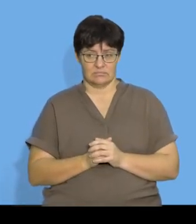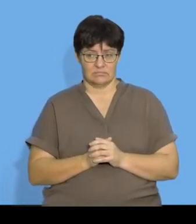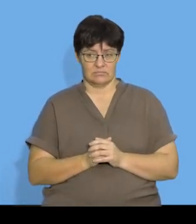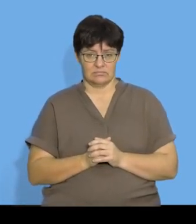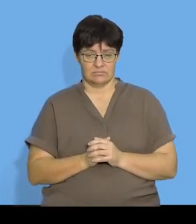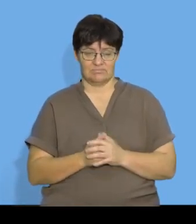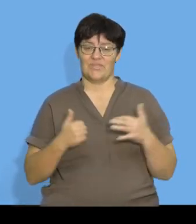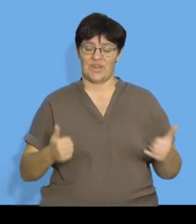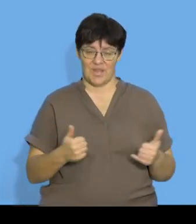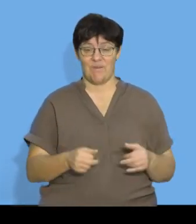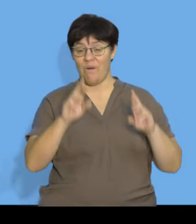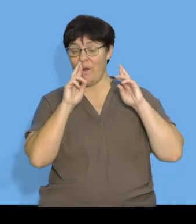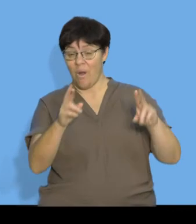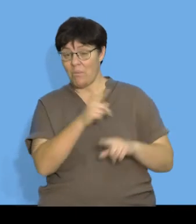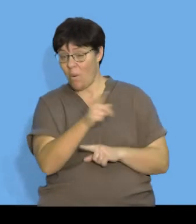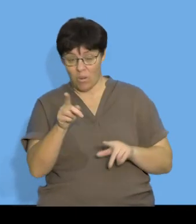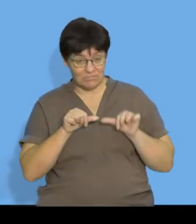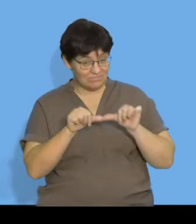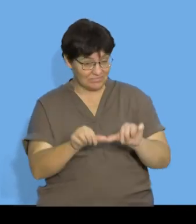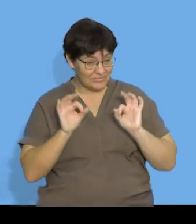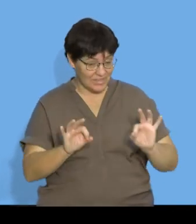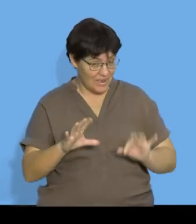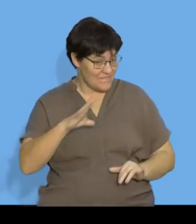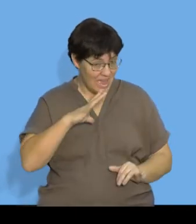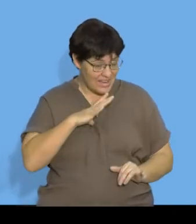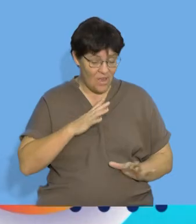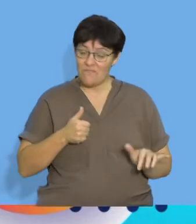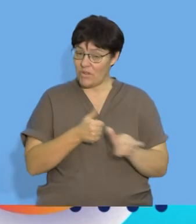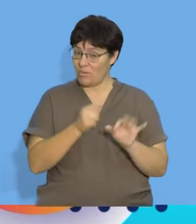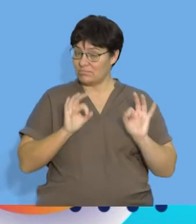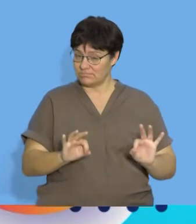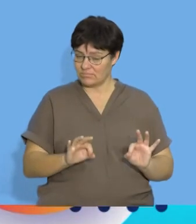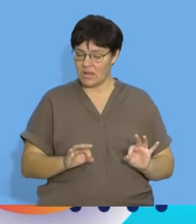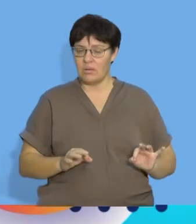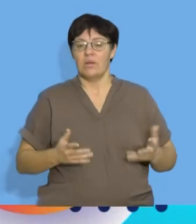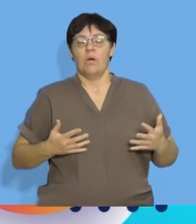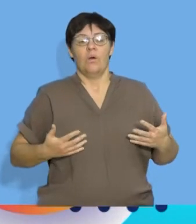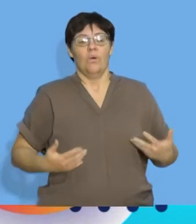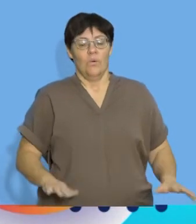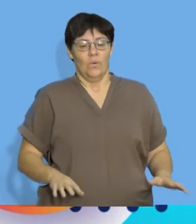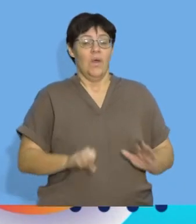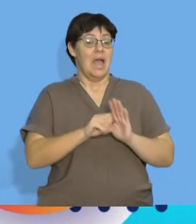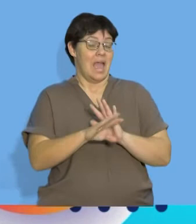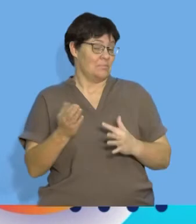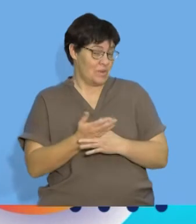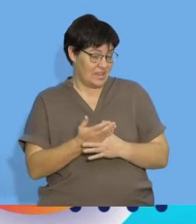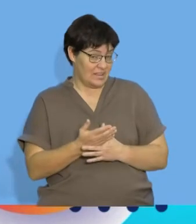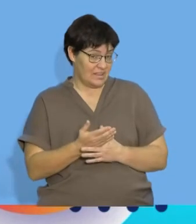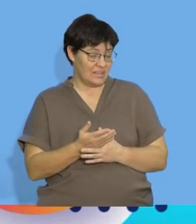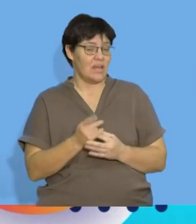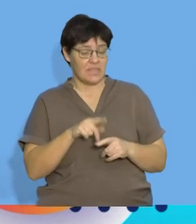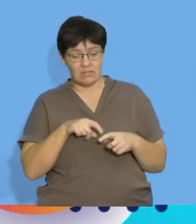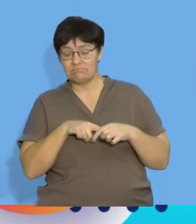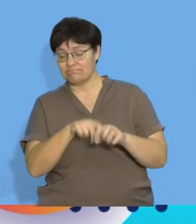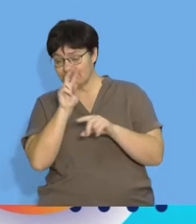great I'm hoping that everyone's with me and everyone's fine and following we're going to be going to an ad break shortly but please hang